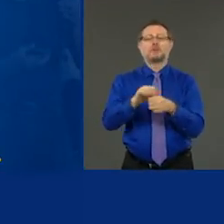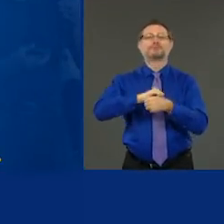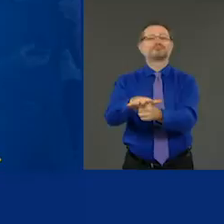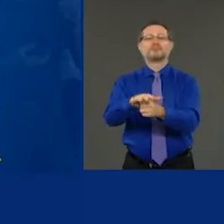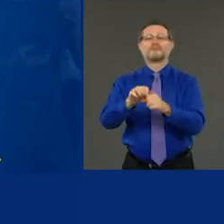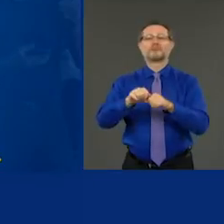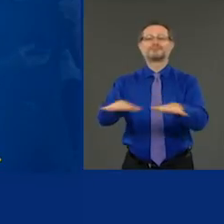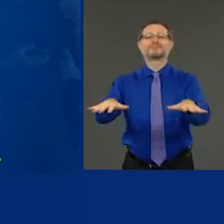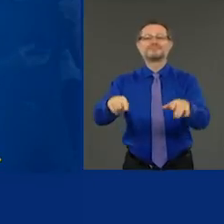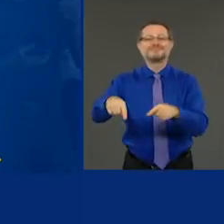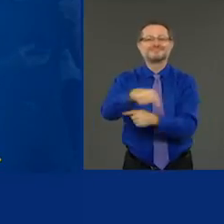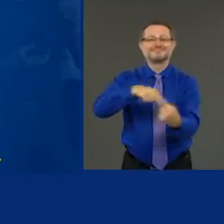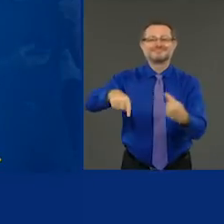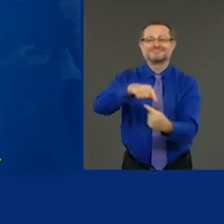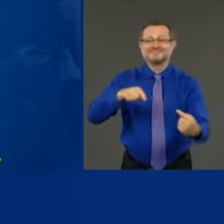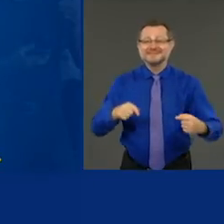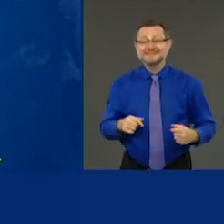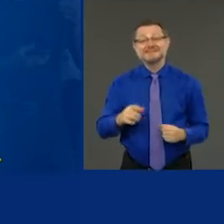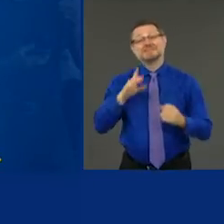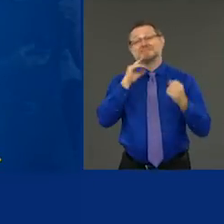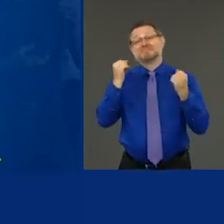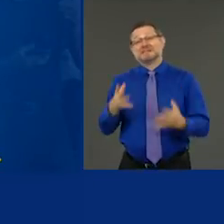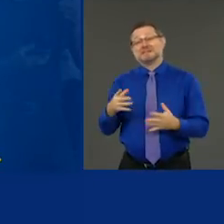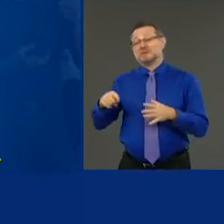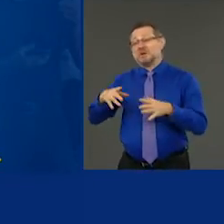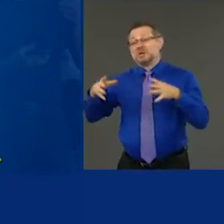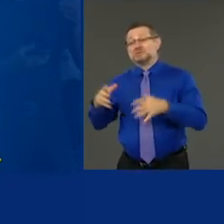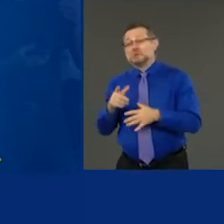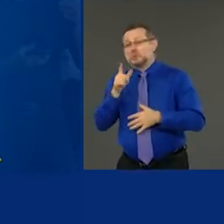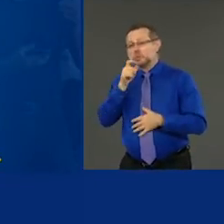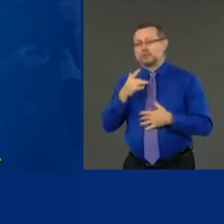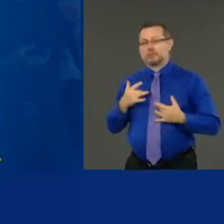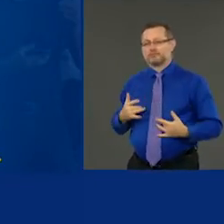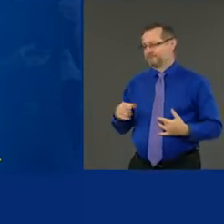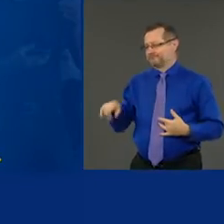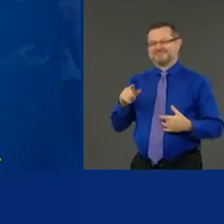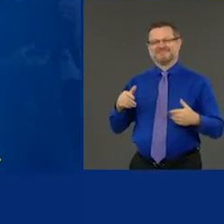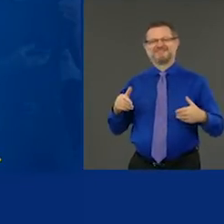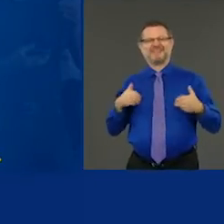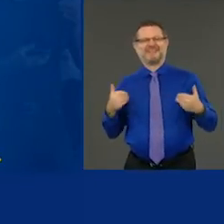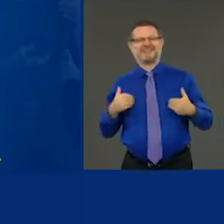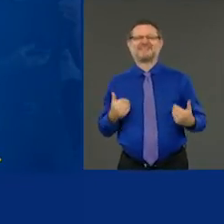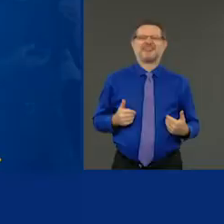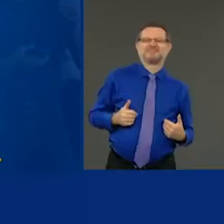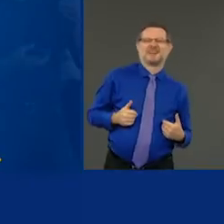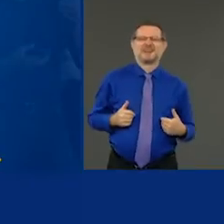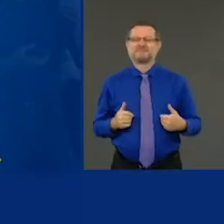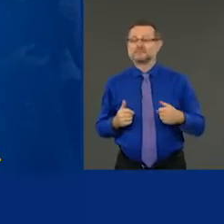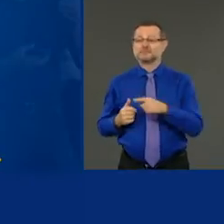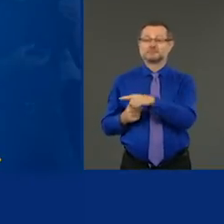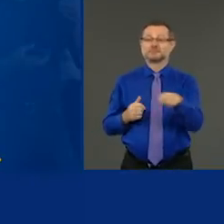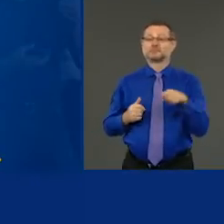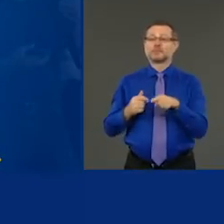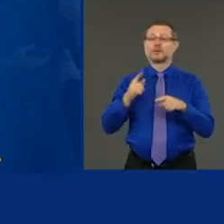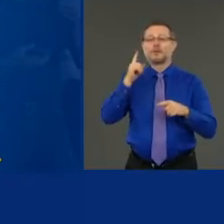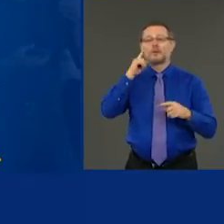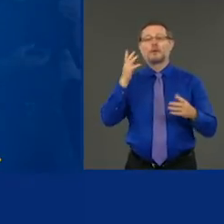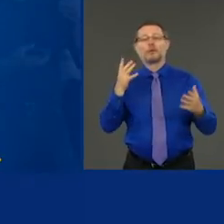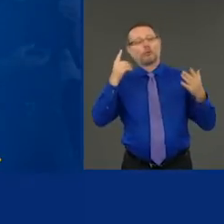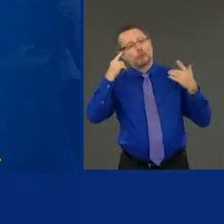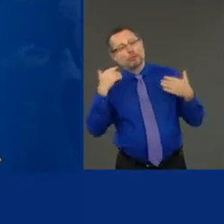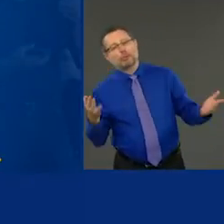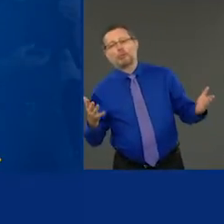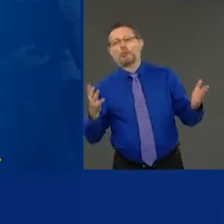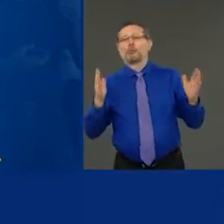Now, many of these congregations tend to be young people. And young people, as a general rule, believe they're